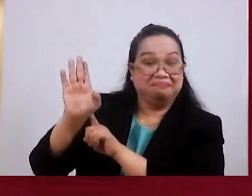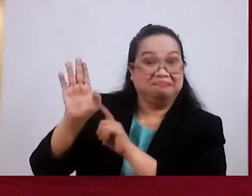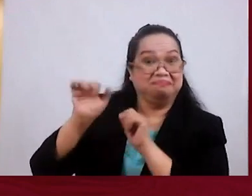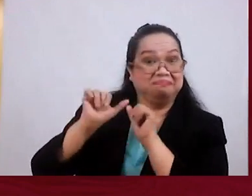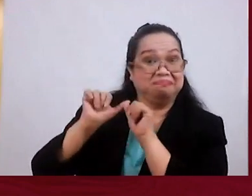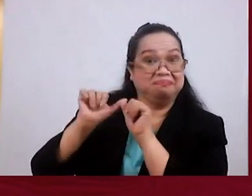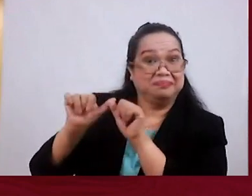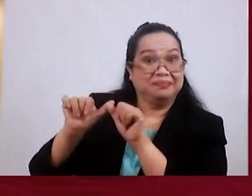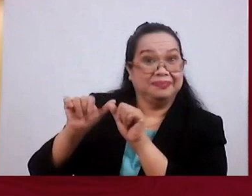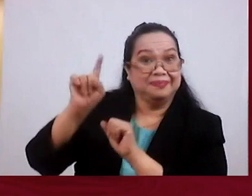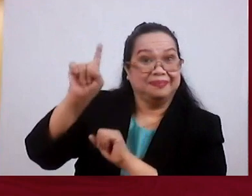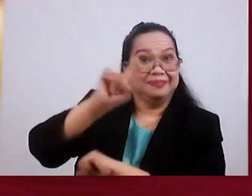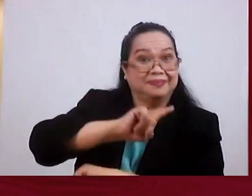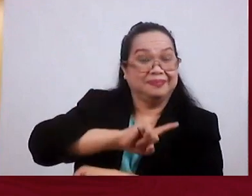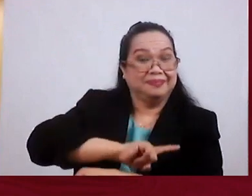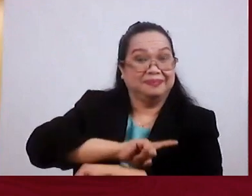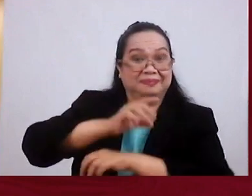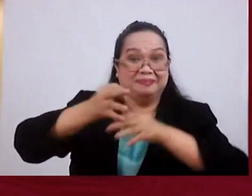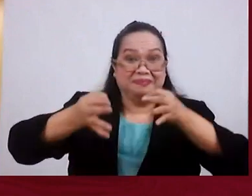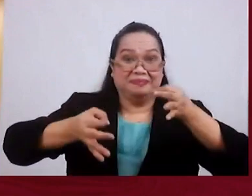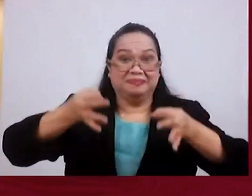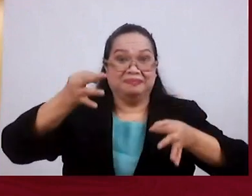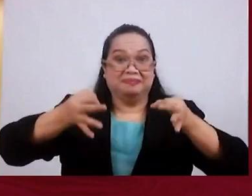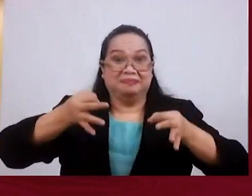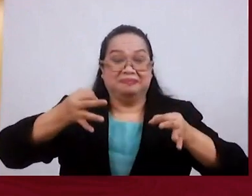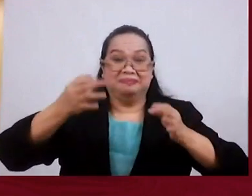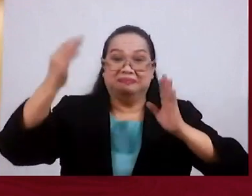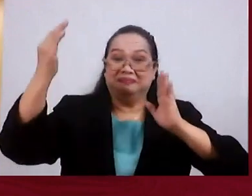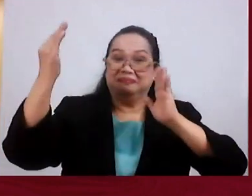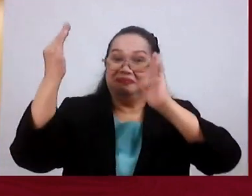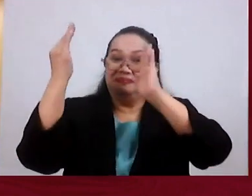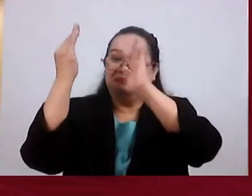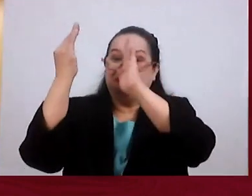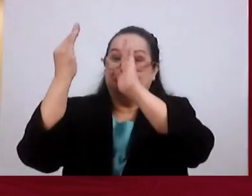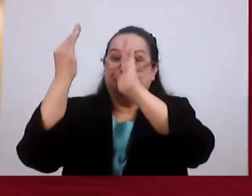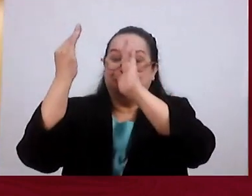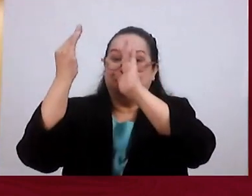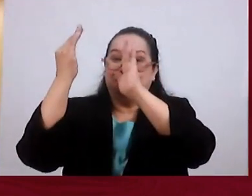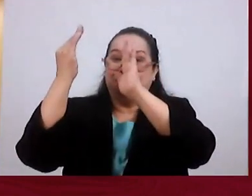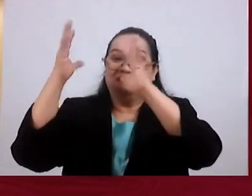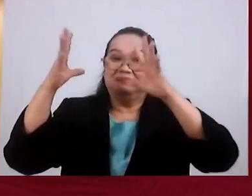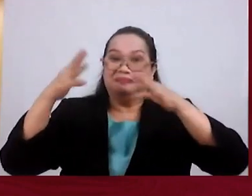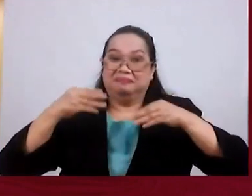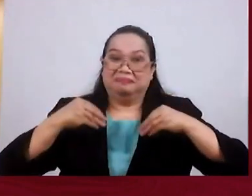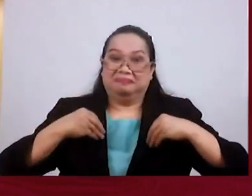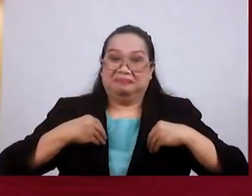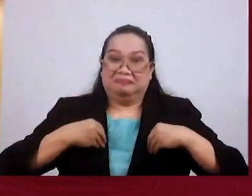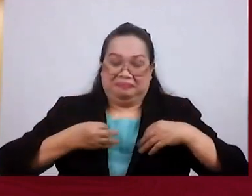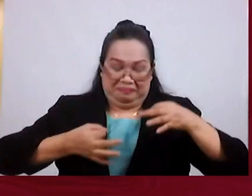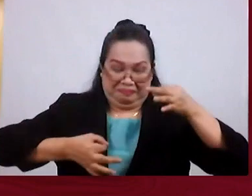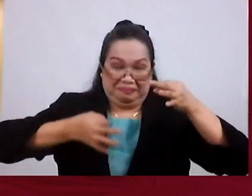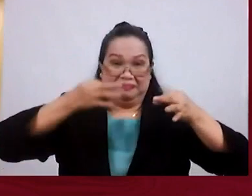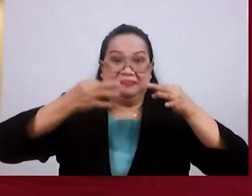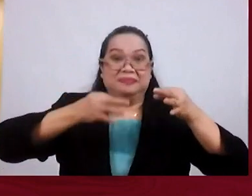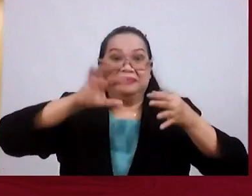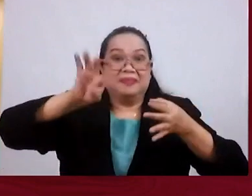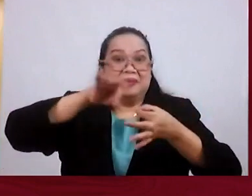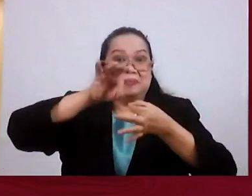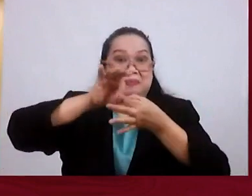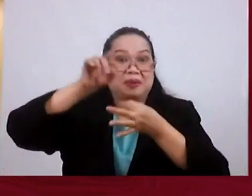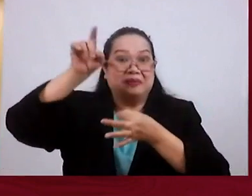If one Day You will Stand Before him And receive The sentence Of an Infallible Judge